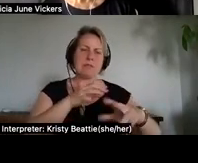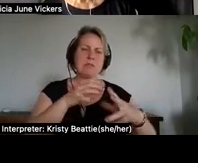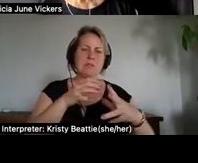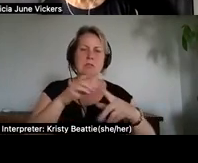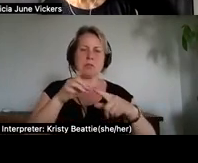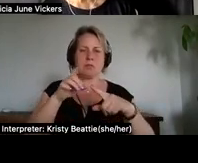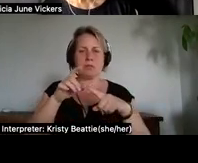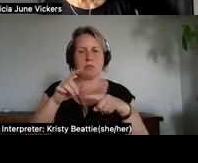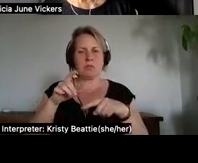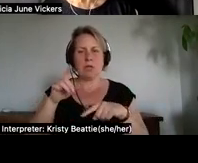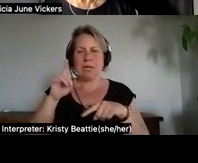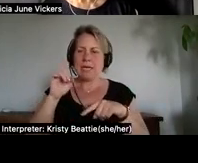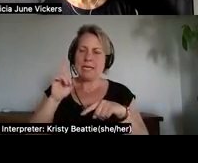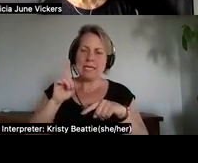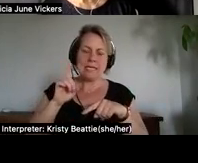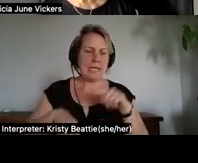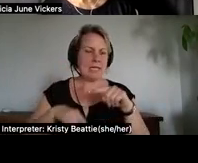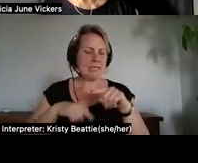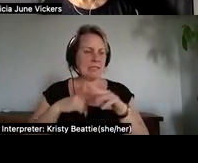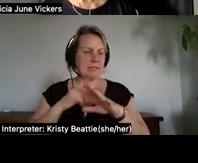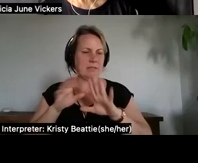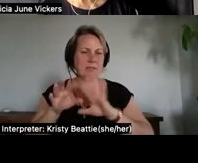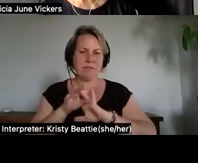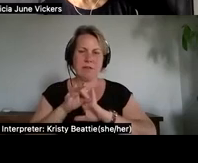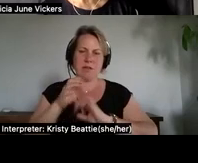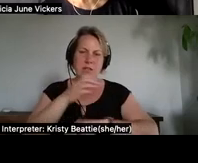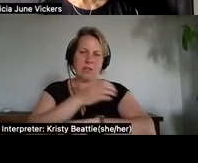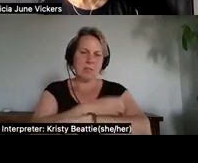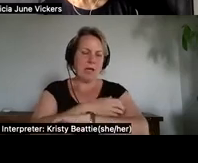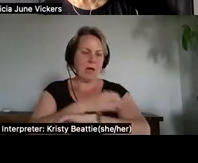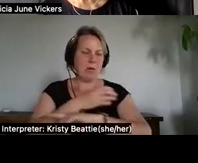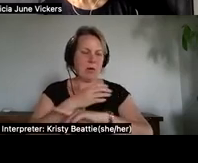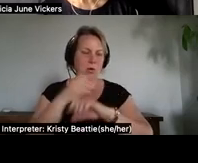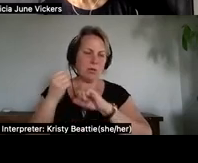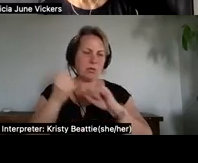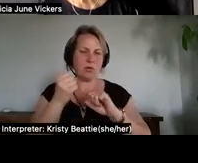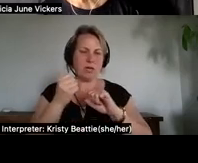the strength to liberate either the oppressed or themselves